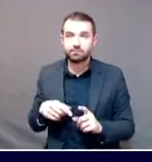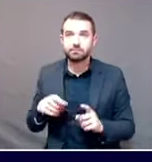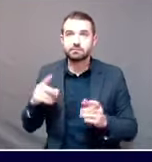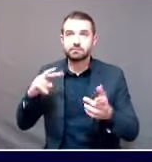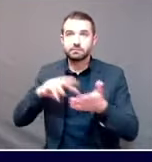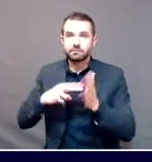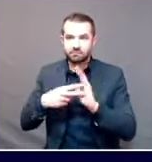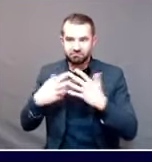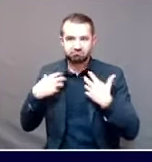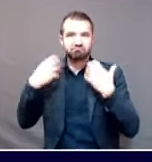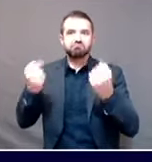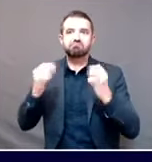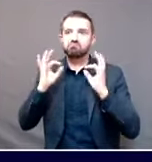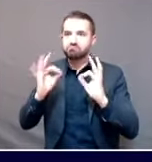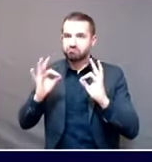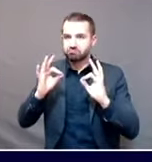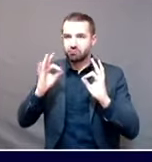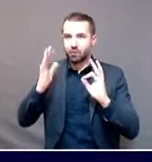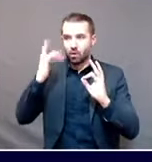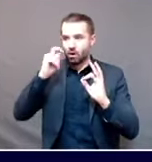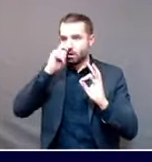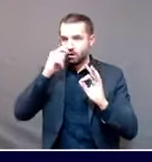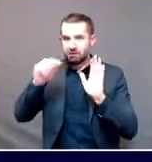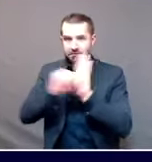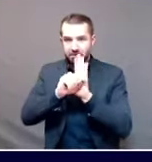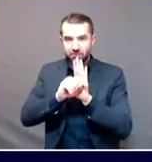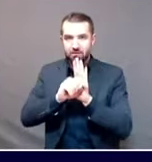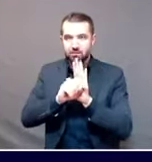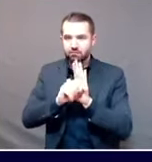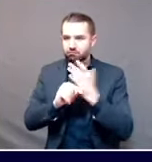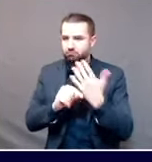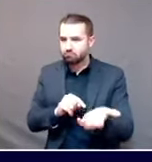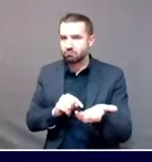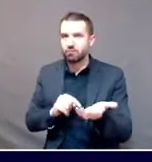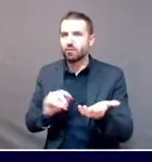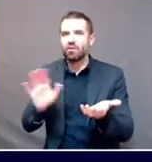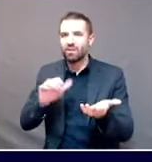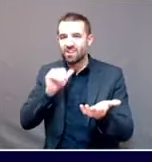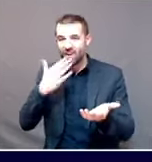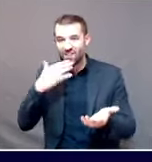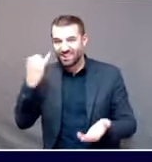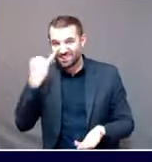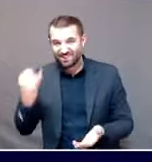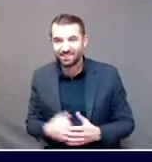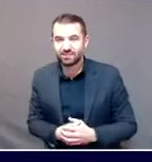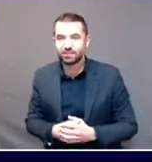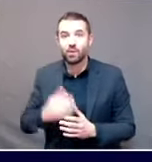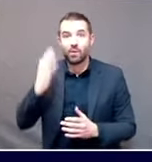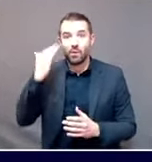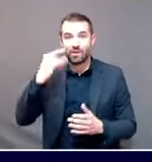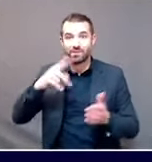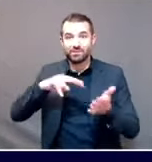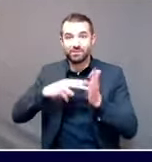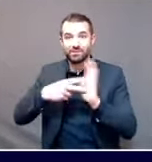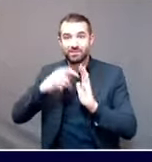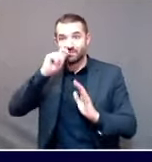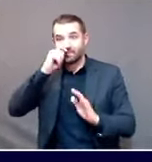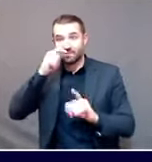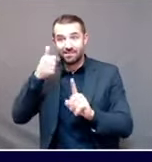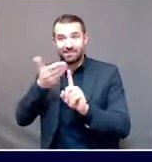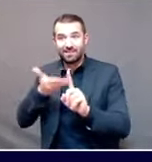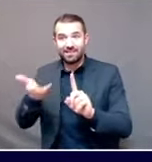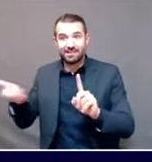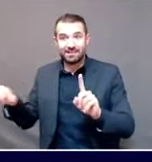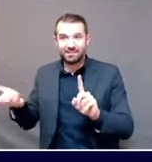because of the strain that will put on testing supplies with the increased demand on testing. At some point will the state